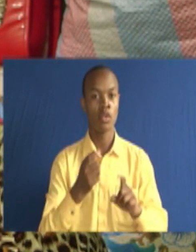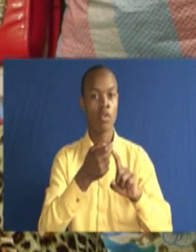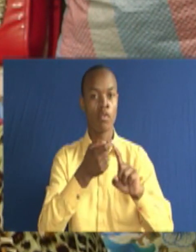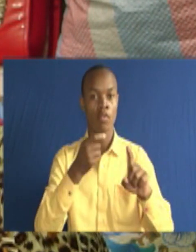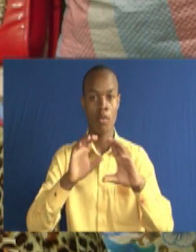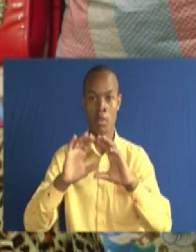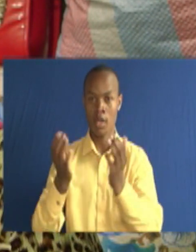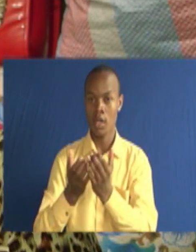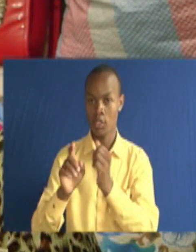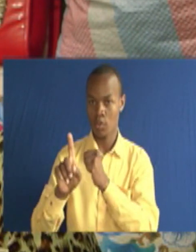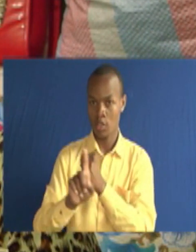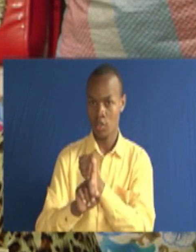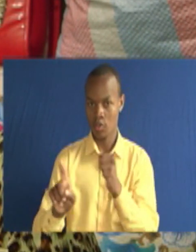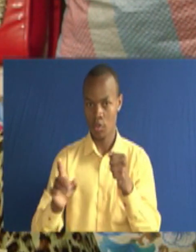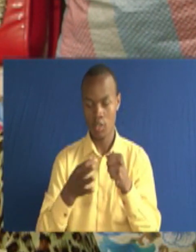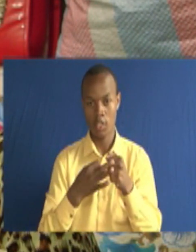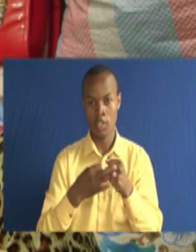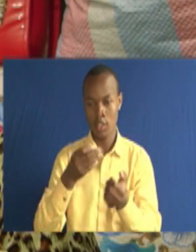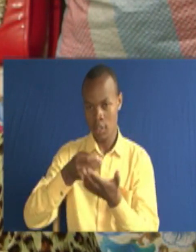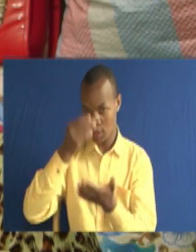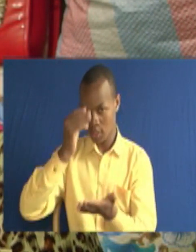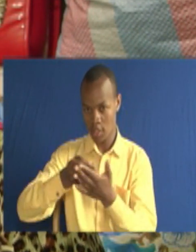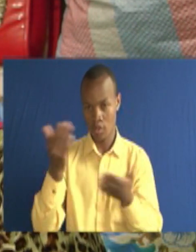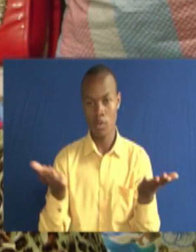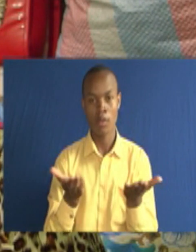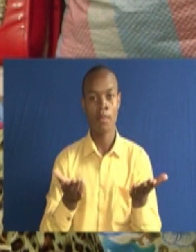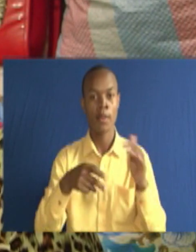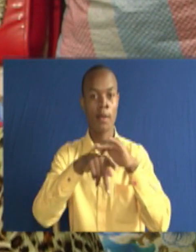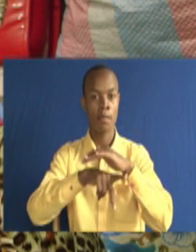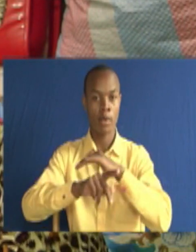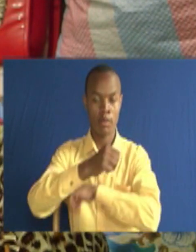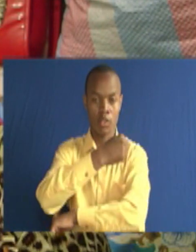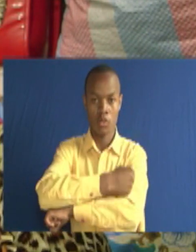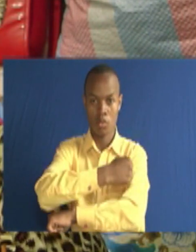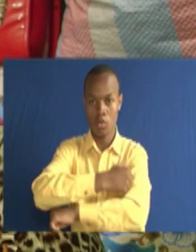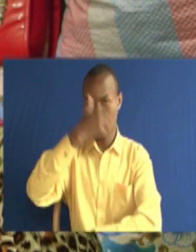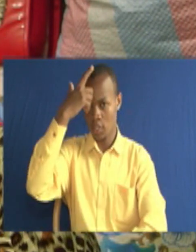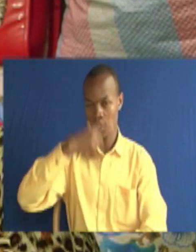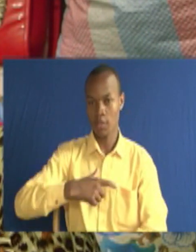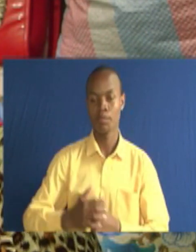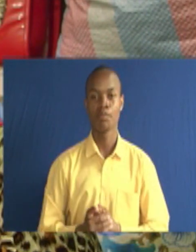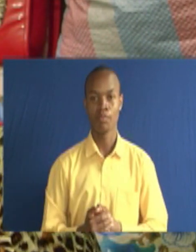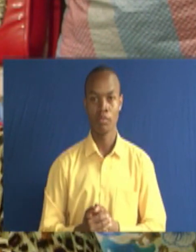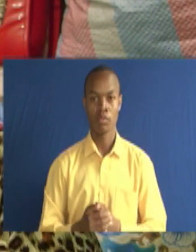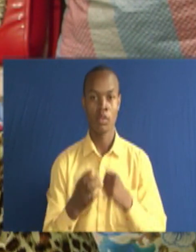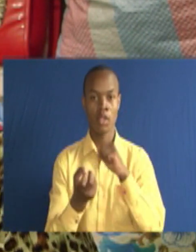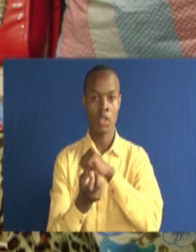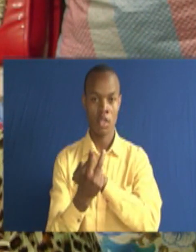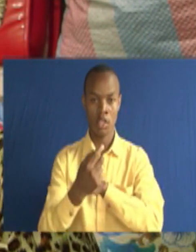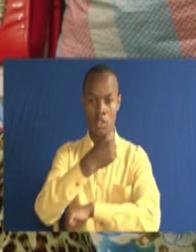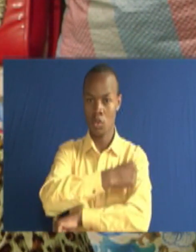class 8, nimesomea Thika Primary School for the Blind. Lakini high school, nikaja kusomea St.